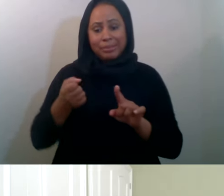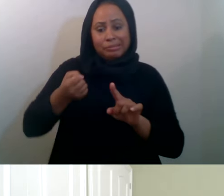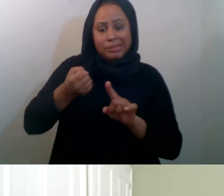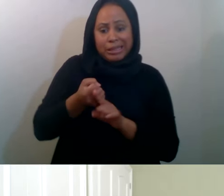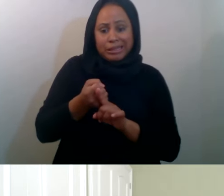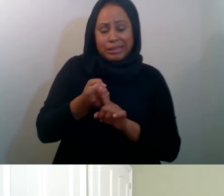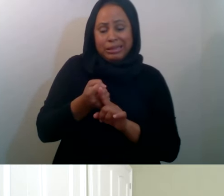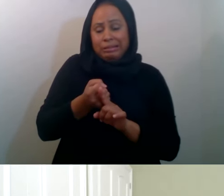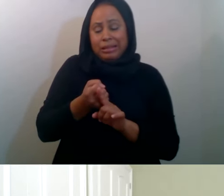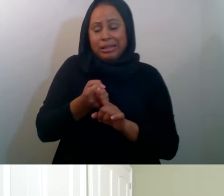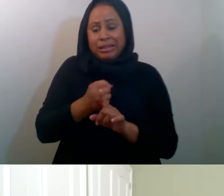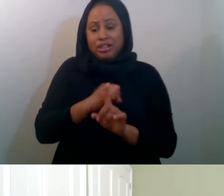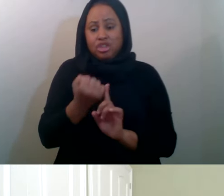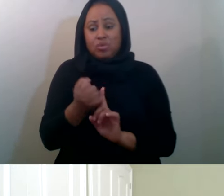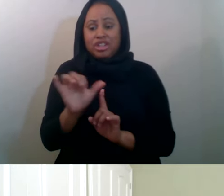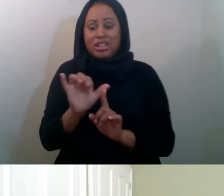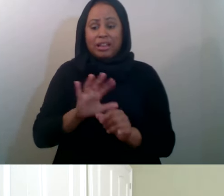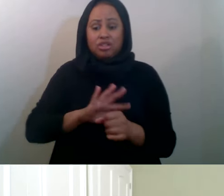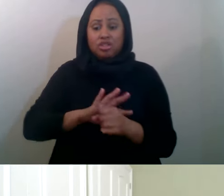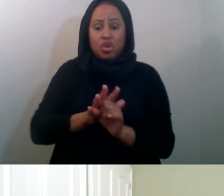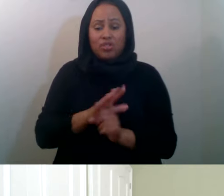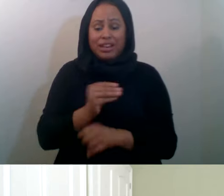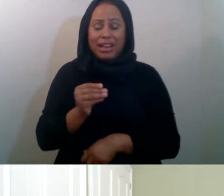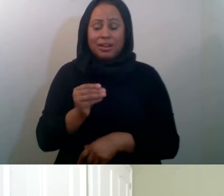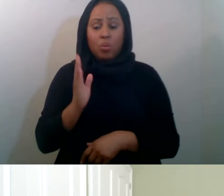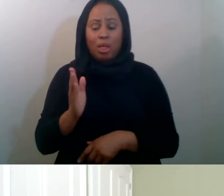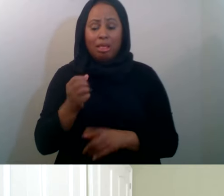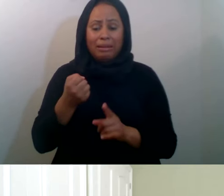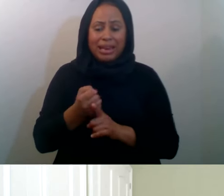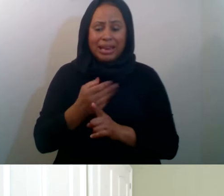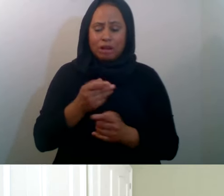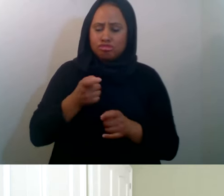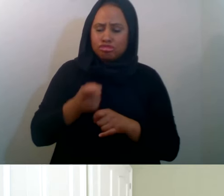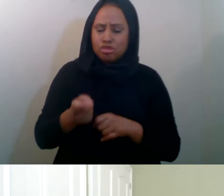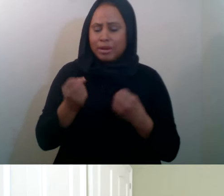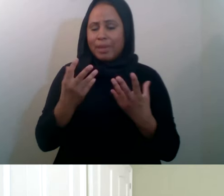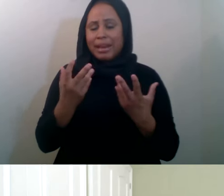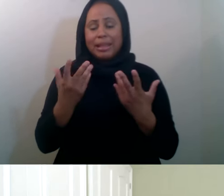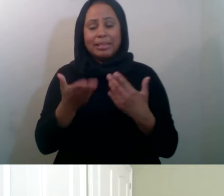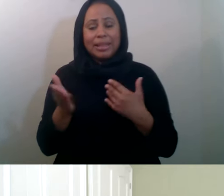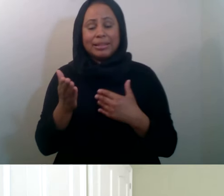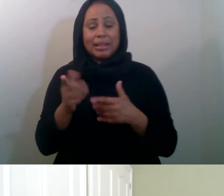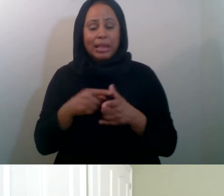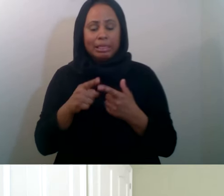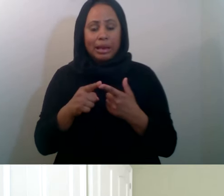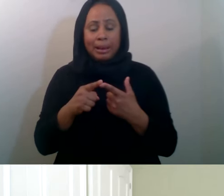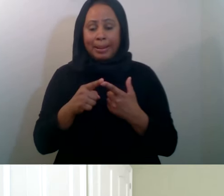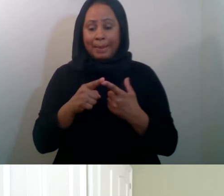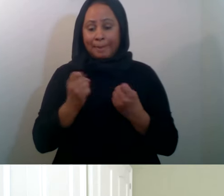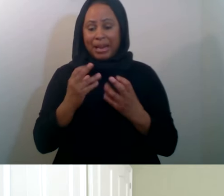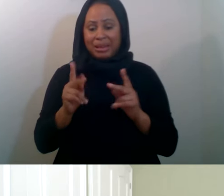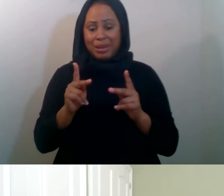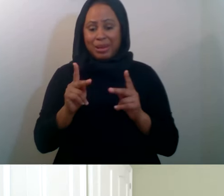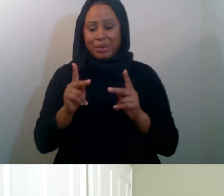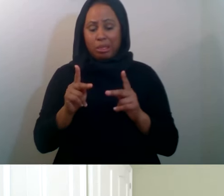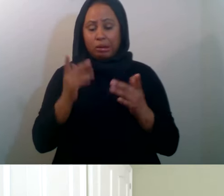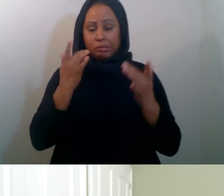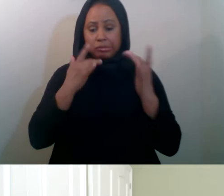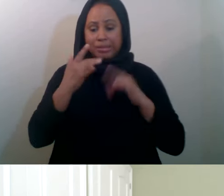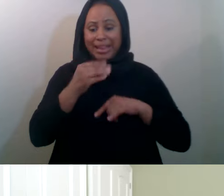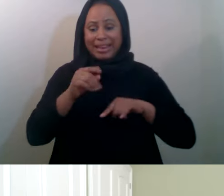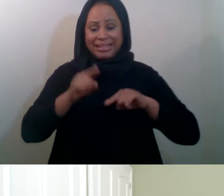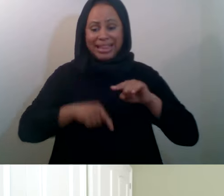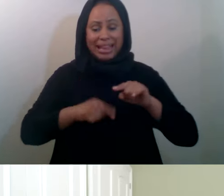will come in and, and, and definitely ruin a lot of things. And suddenly the zakat doesn't come in every month. So when it comes through during